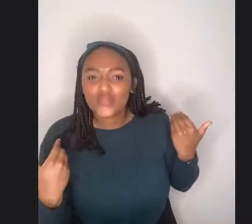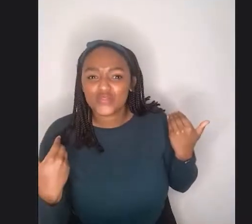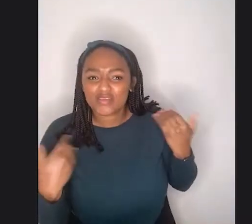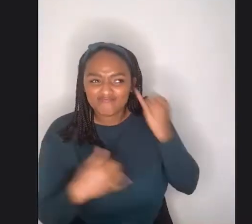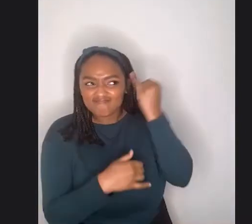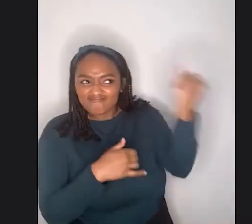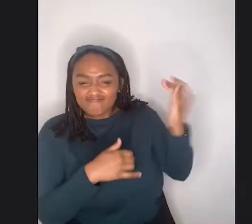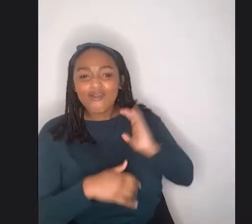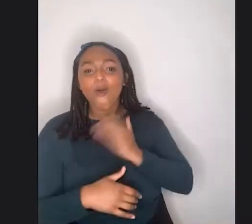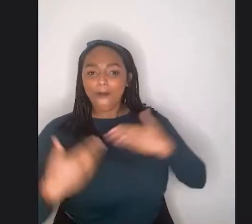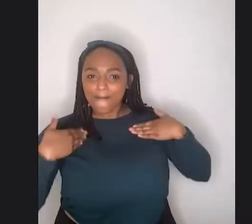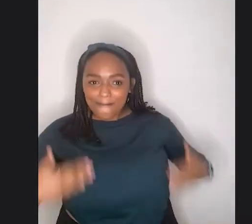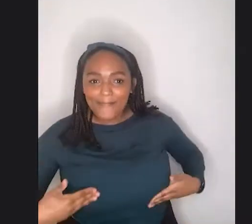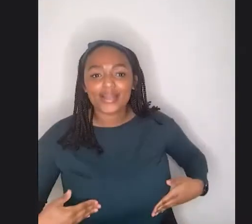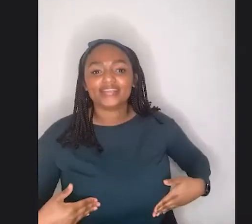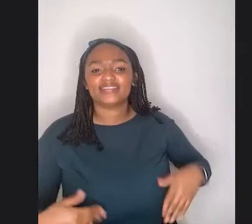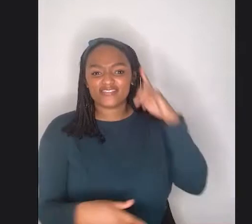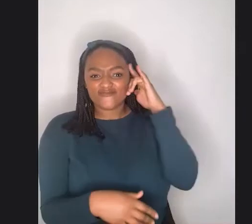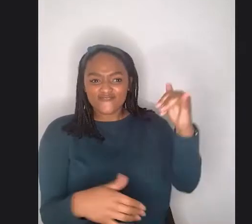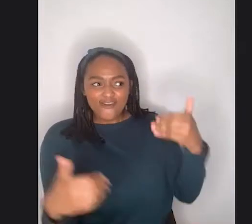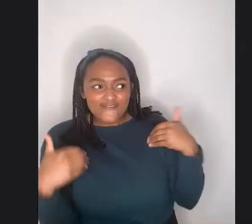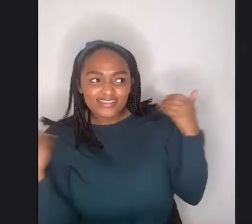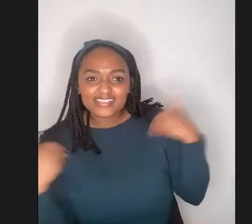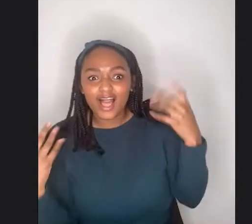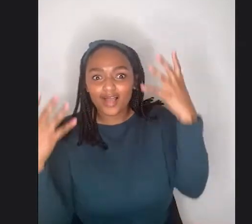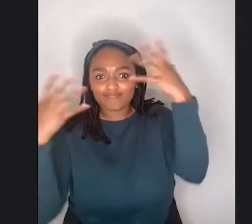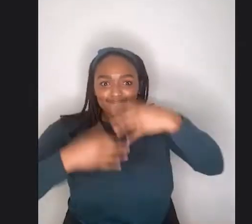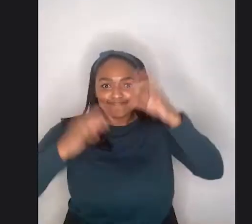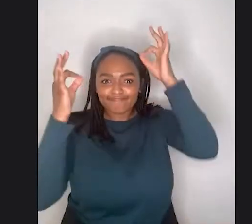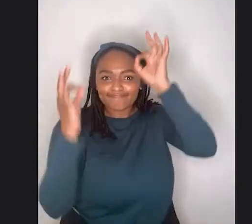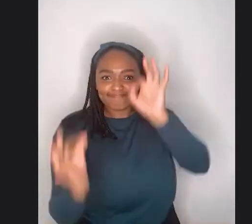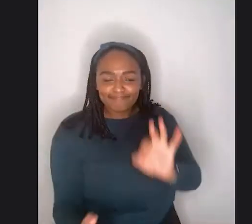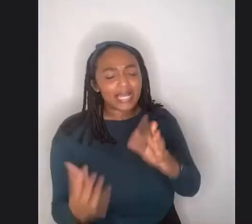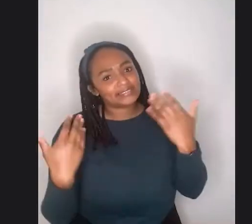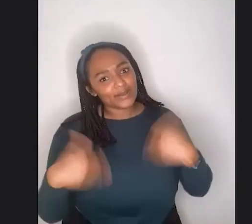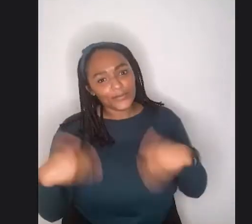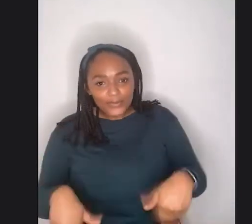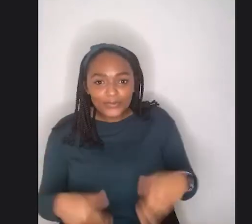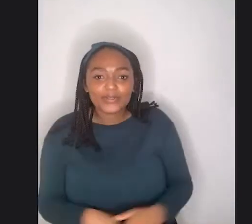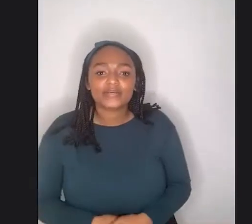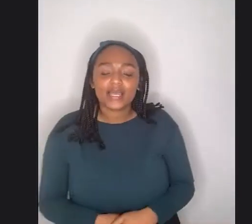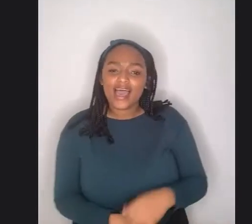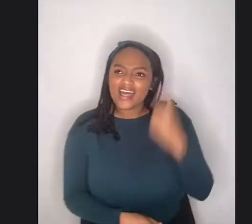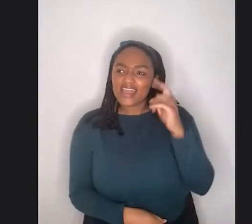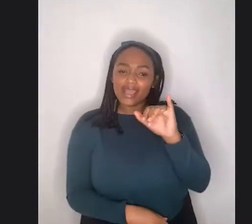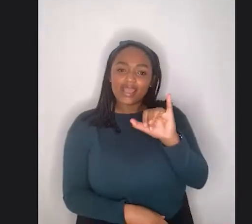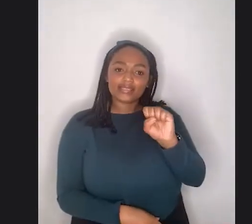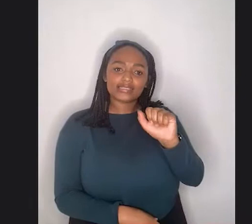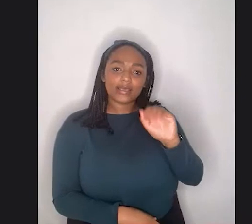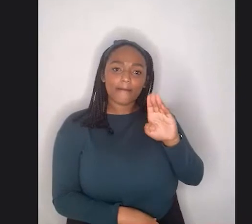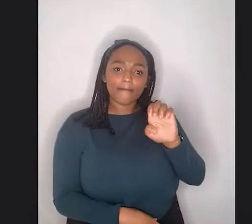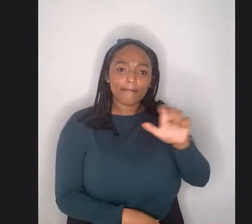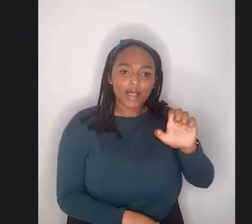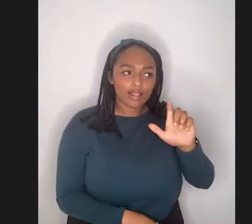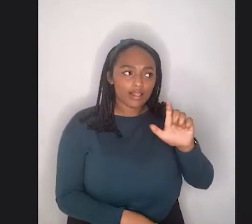looking forever flawless. And I just, I, you know, like with Isabella Gianni, was it Isabella Gianni? No, it was the other